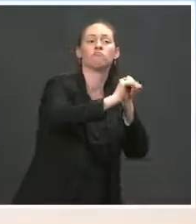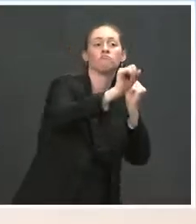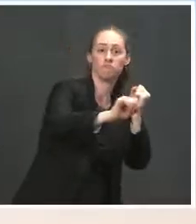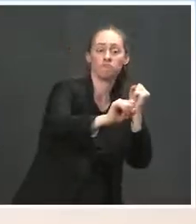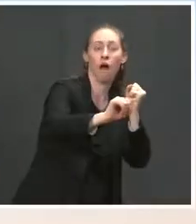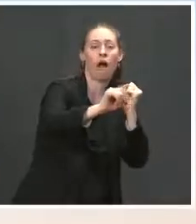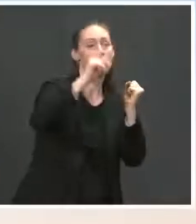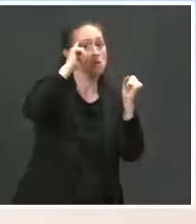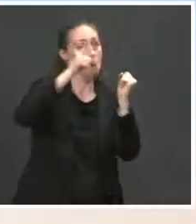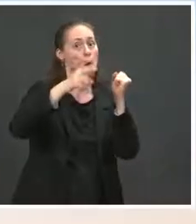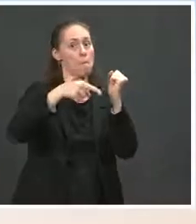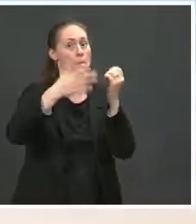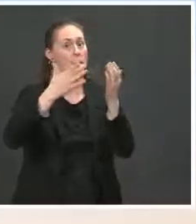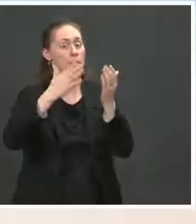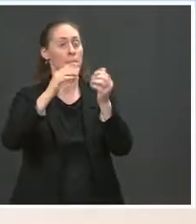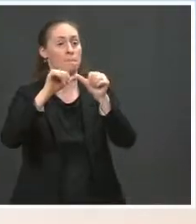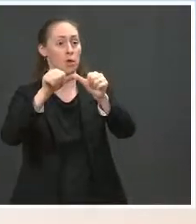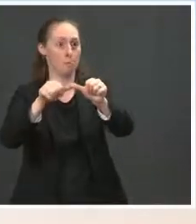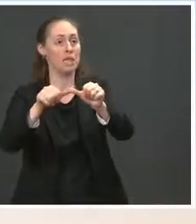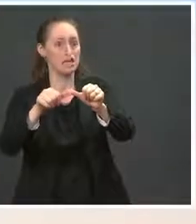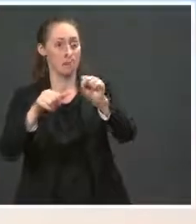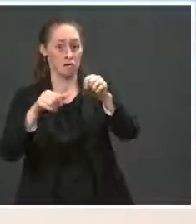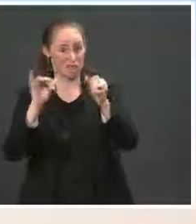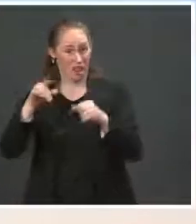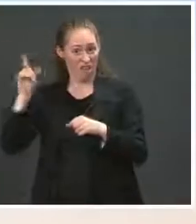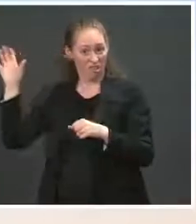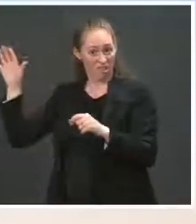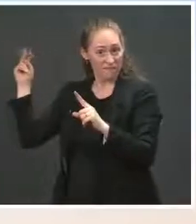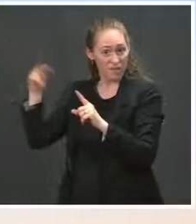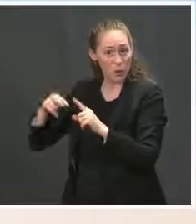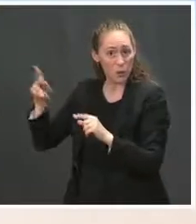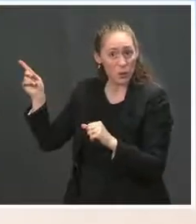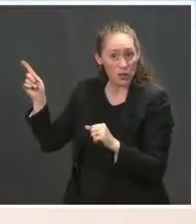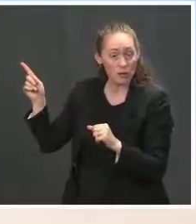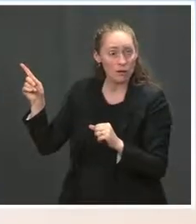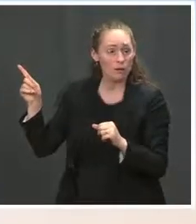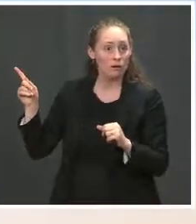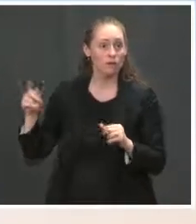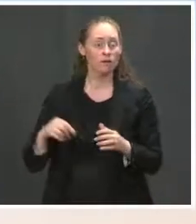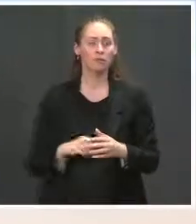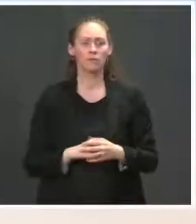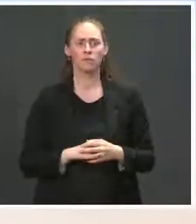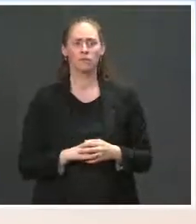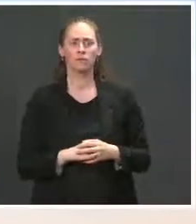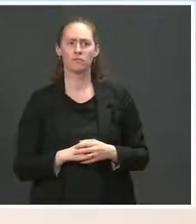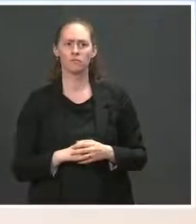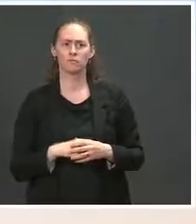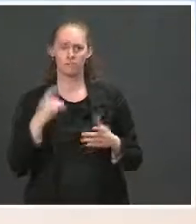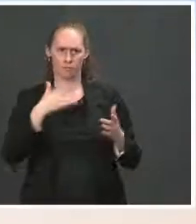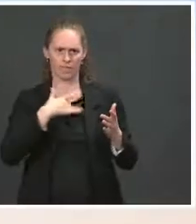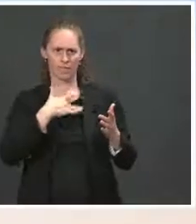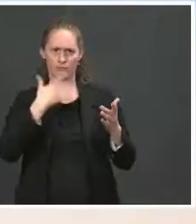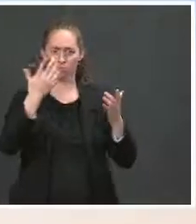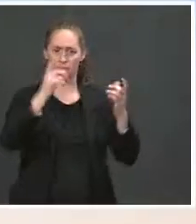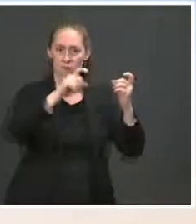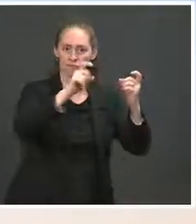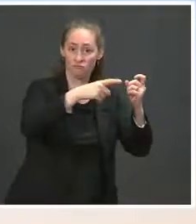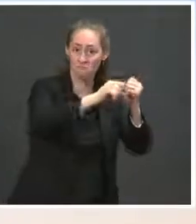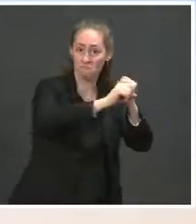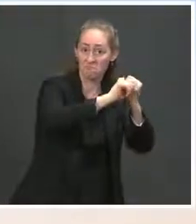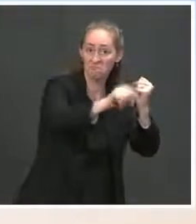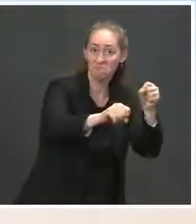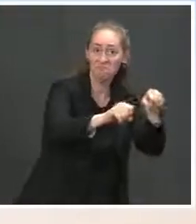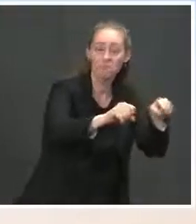the position, the definite position? Progressives and plenty of moderates also say that it should be extended permanently. Is that the position? Sure. What I was trying to clarify,